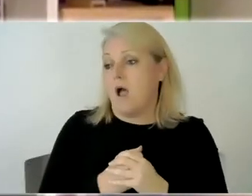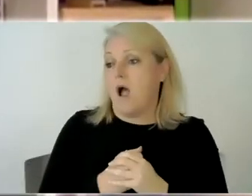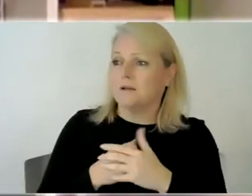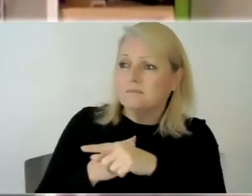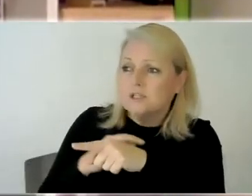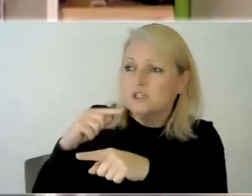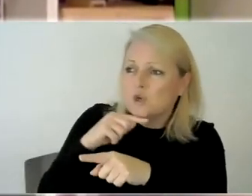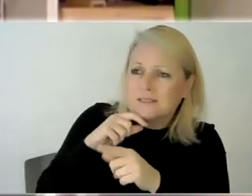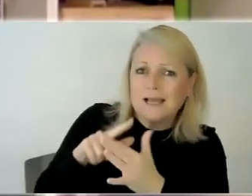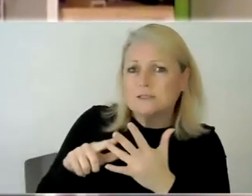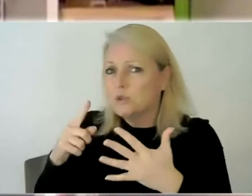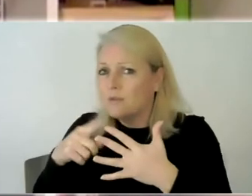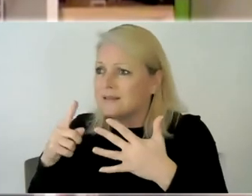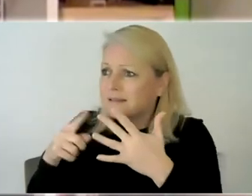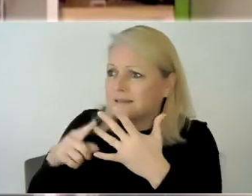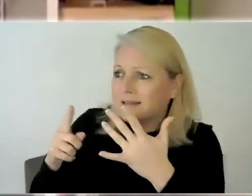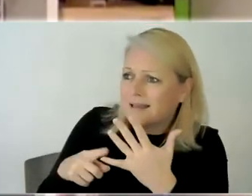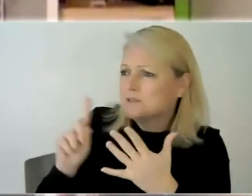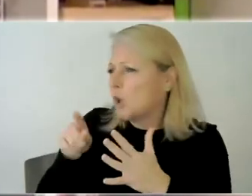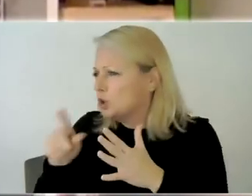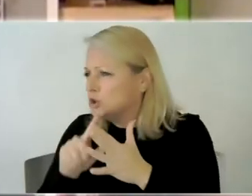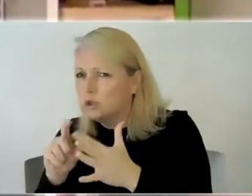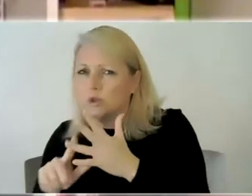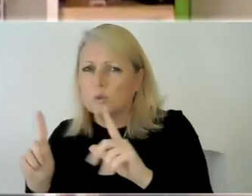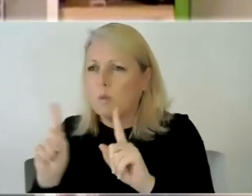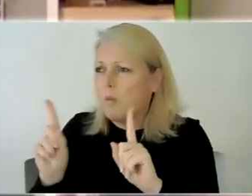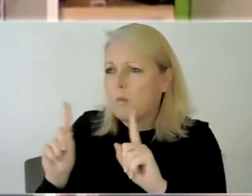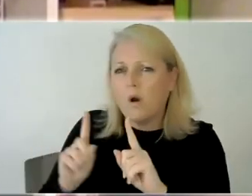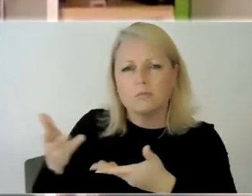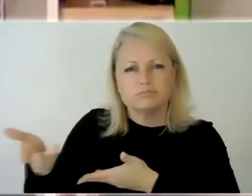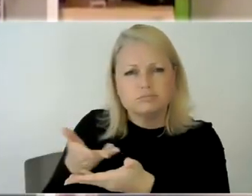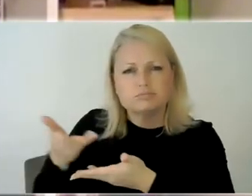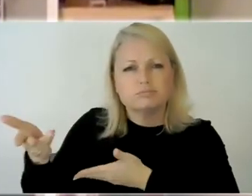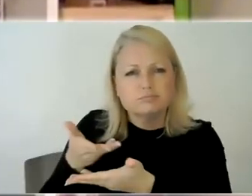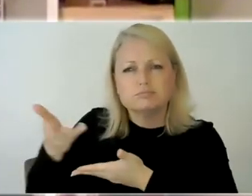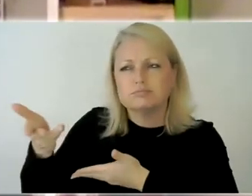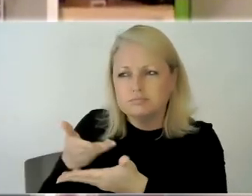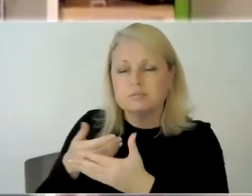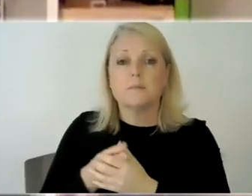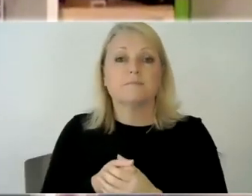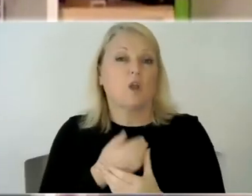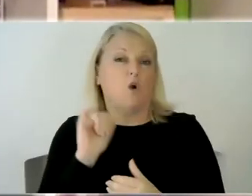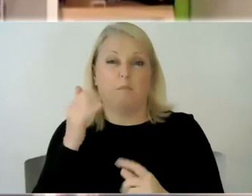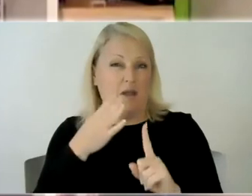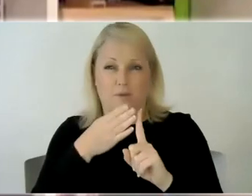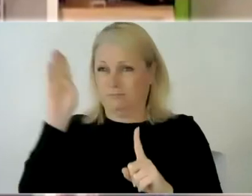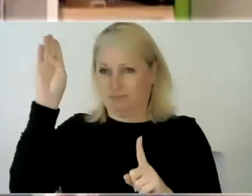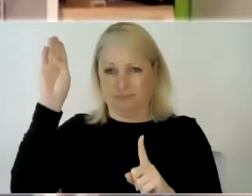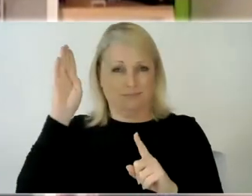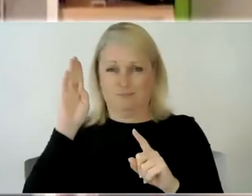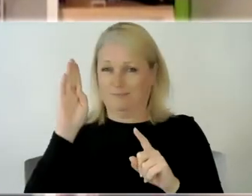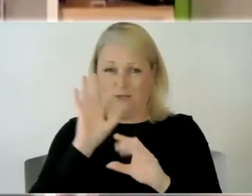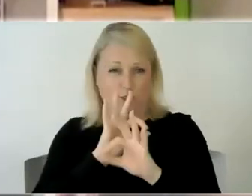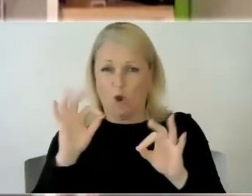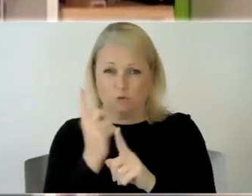you do when when this happens or whether it's just talking about something completely non-autism related you know you've just got that